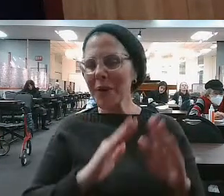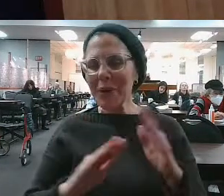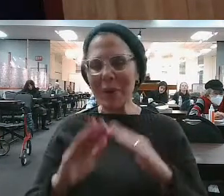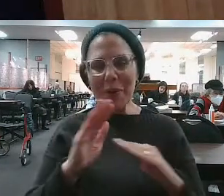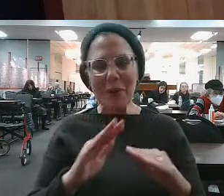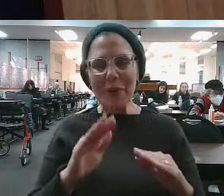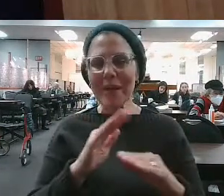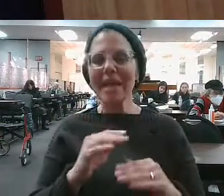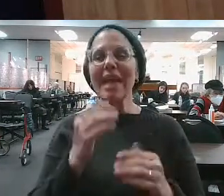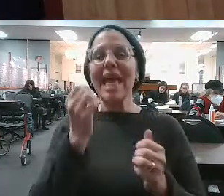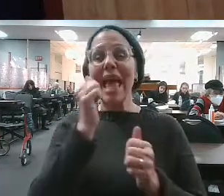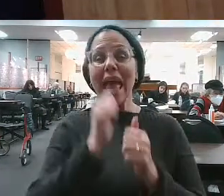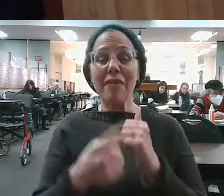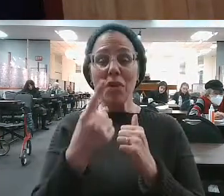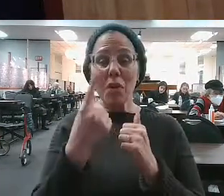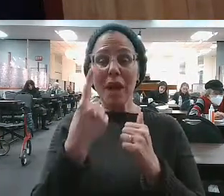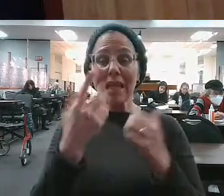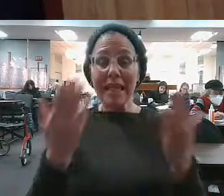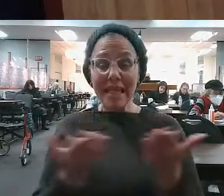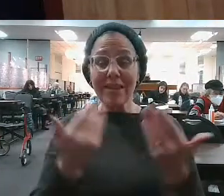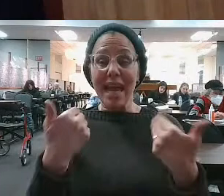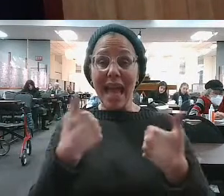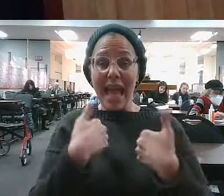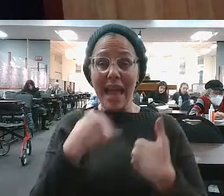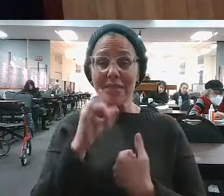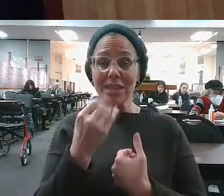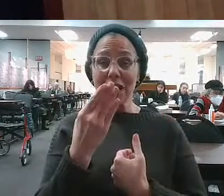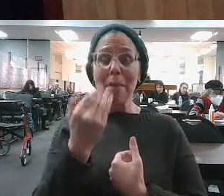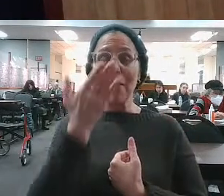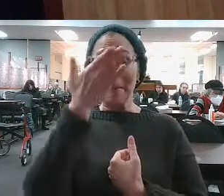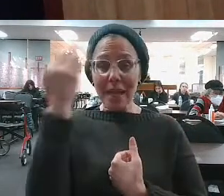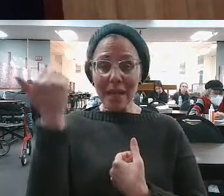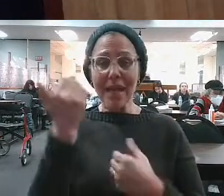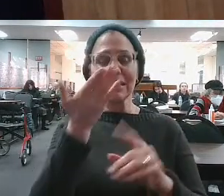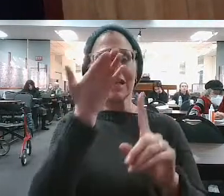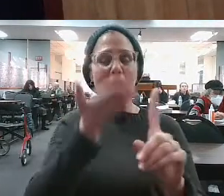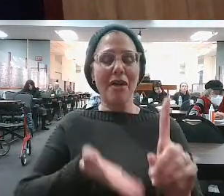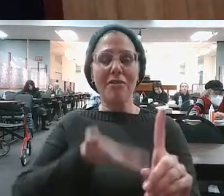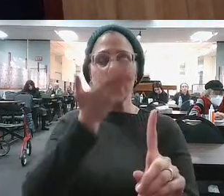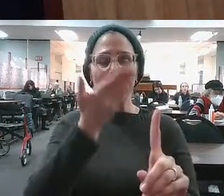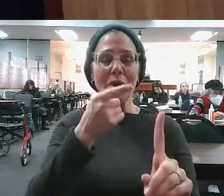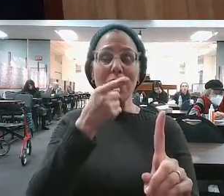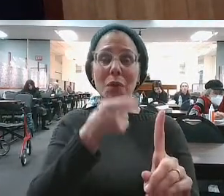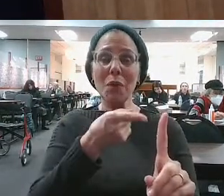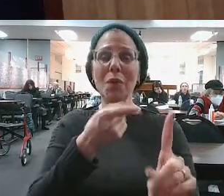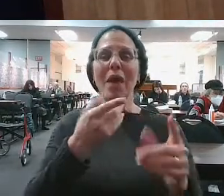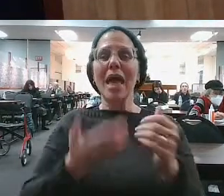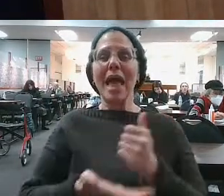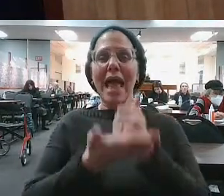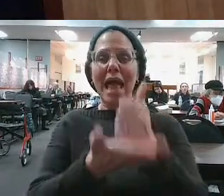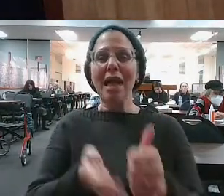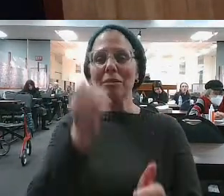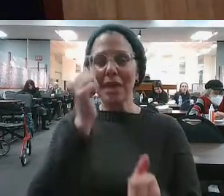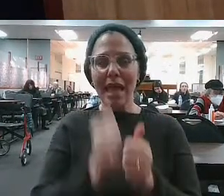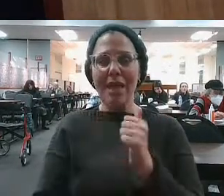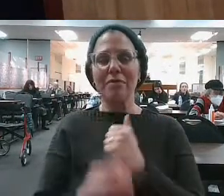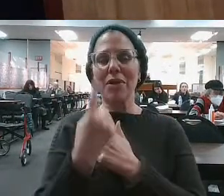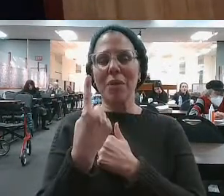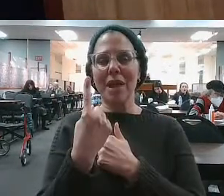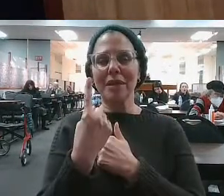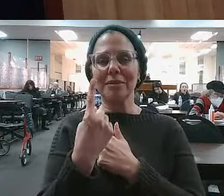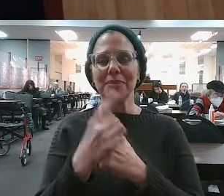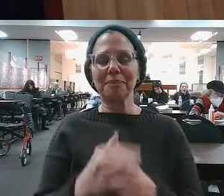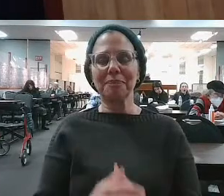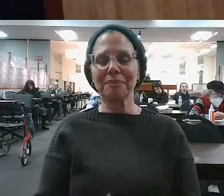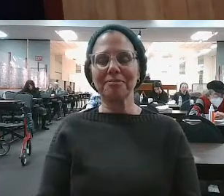the this or the that. But Moshe, you're the enabler. You're the glue. You're the one who allows everyone to do their